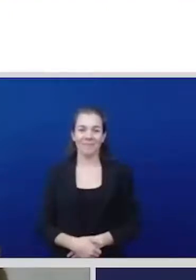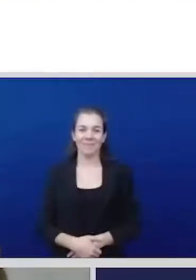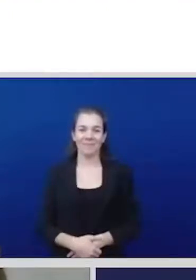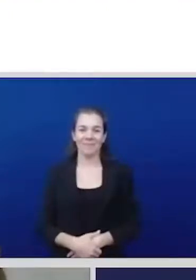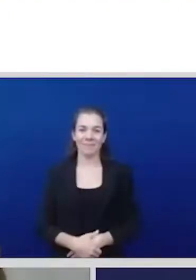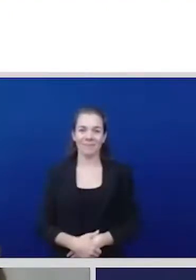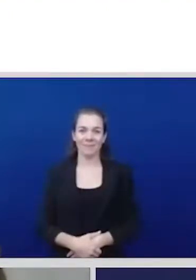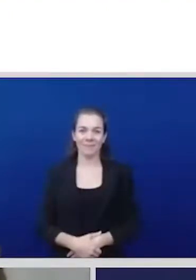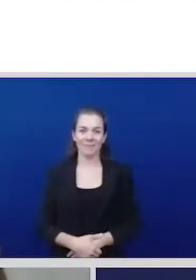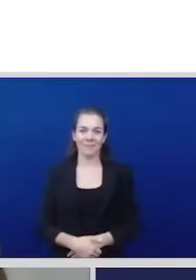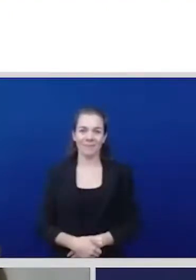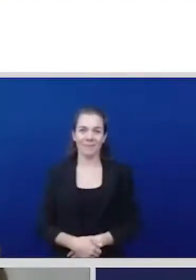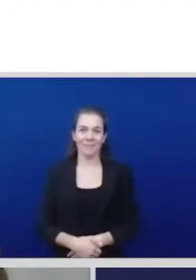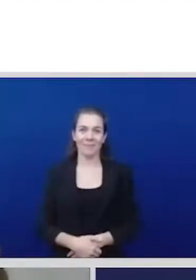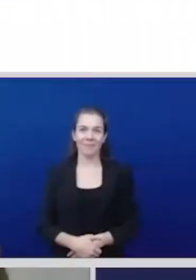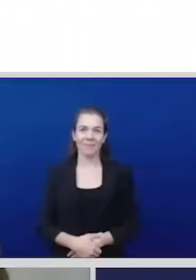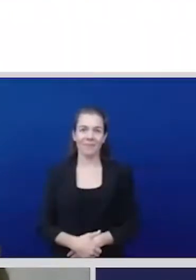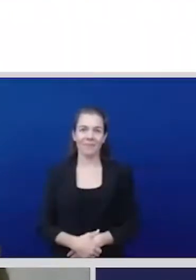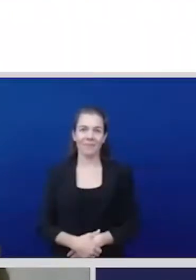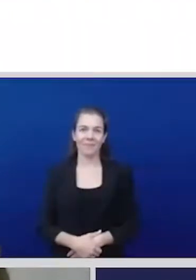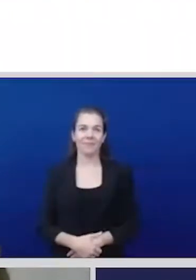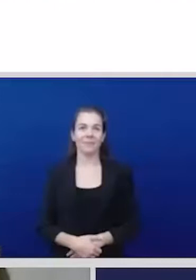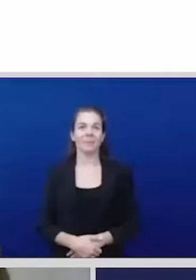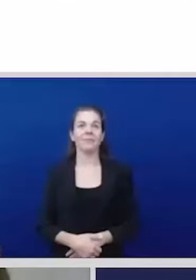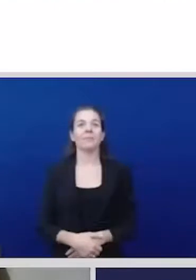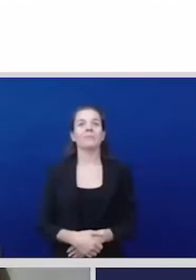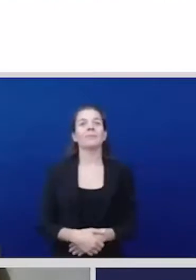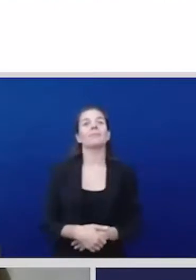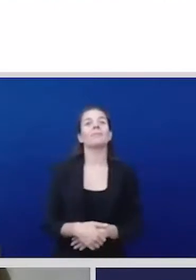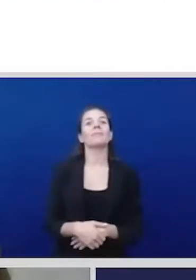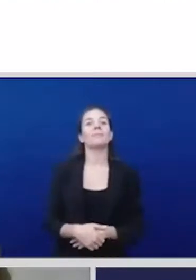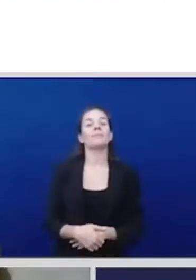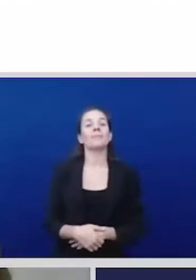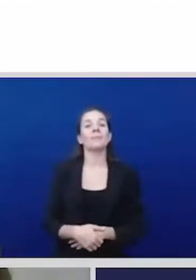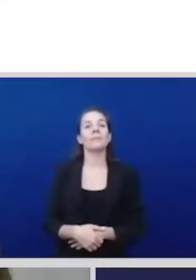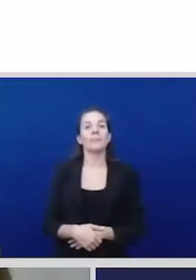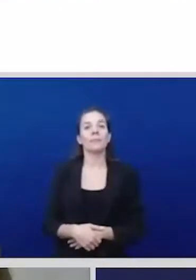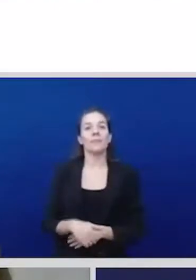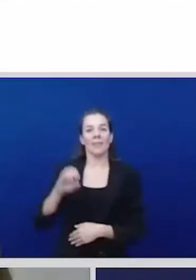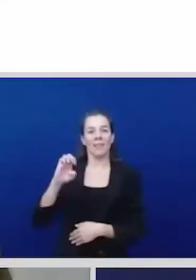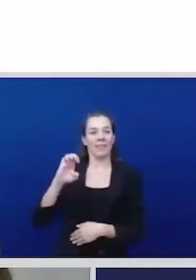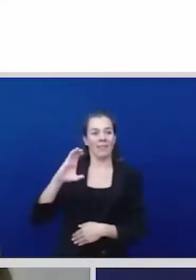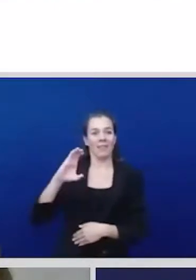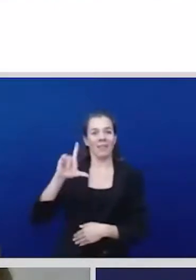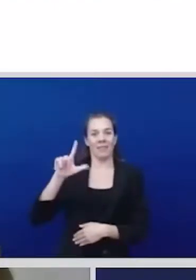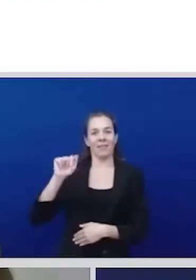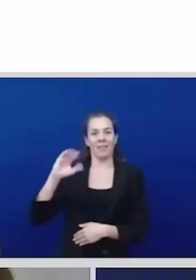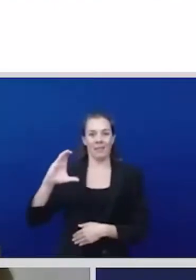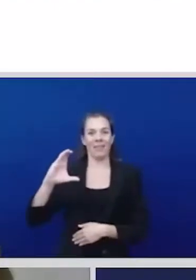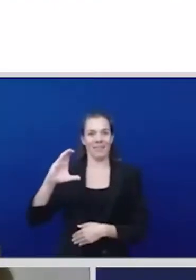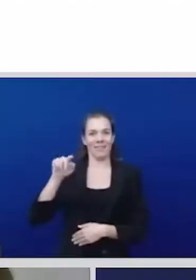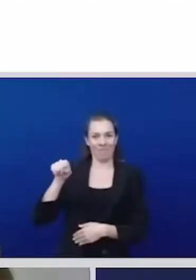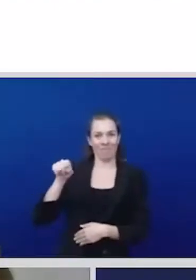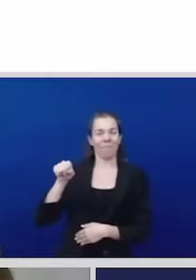Yes from CEPAL we consider the co-responsibility as a co-responsibility that has to be between men and